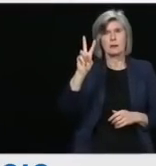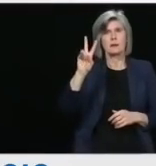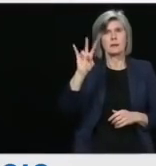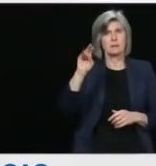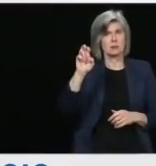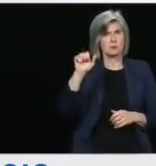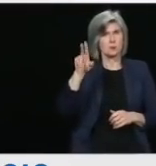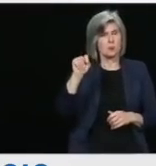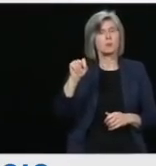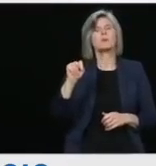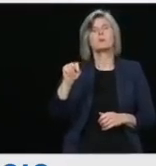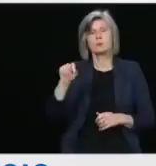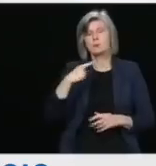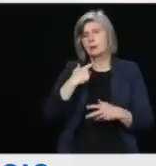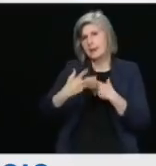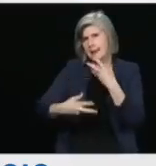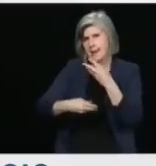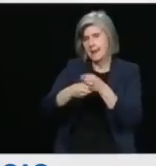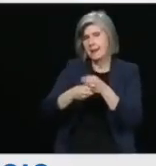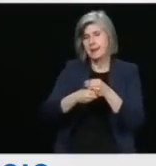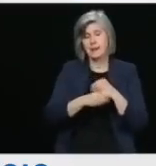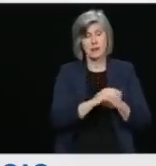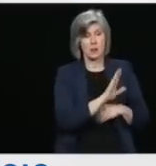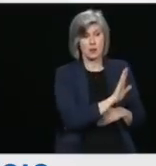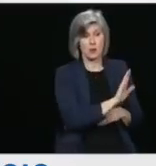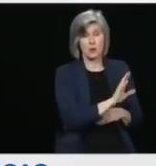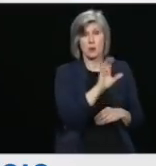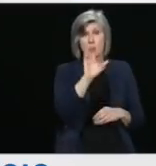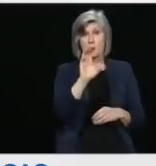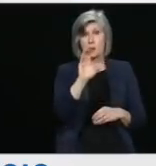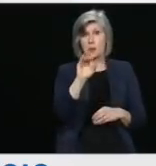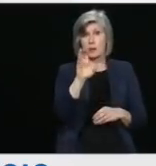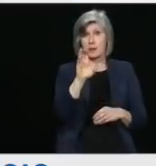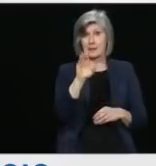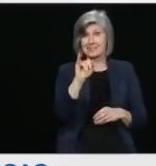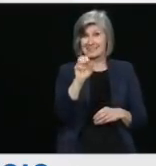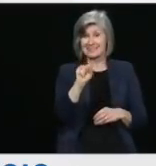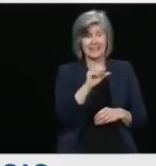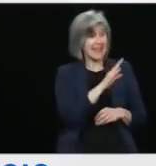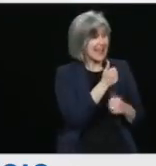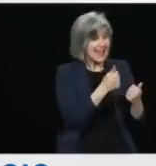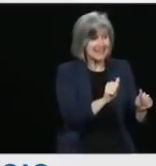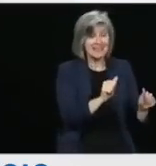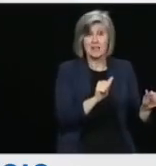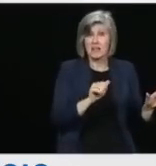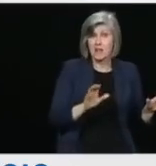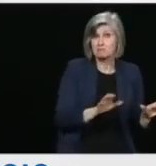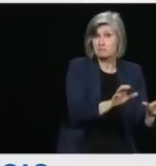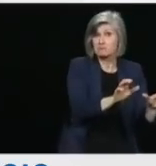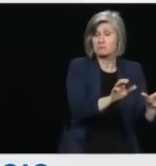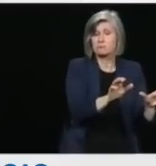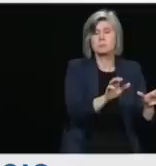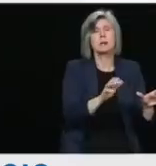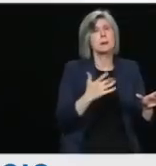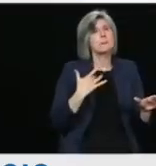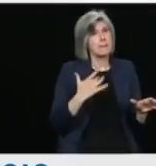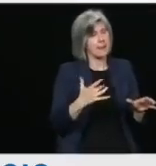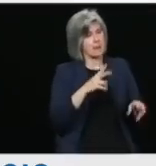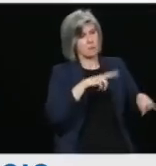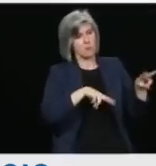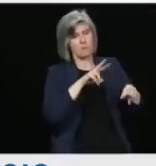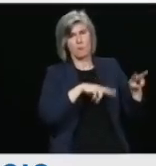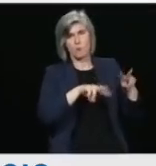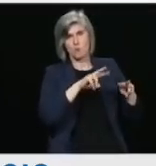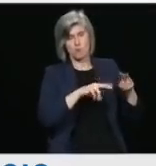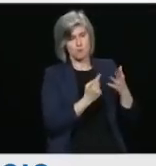a review, a review of different types of risk. And in this specific case, I will not go into the details. The